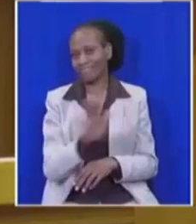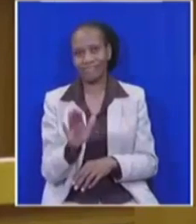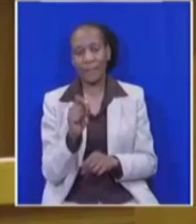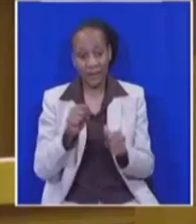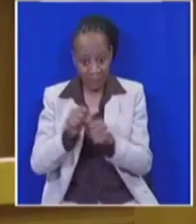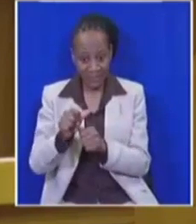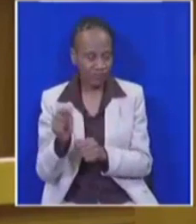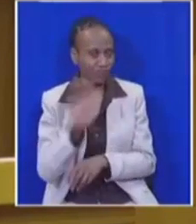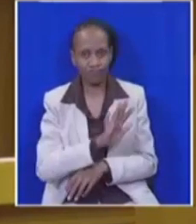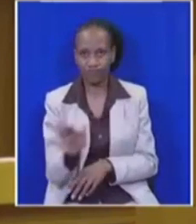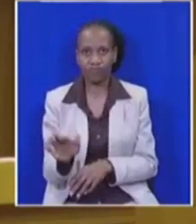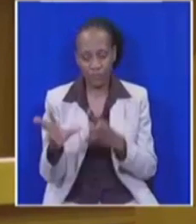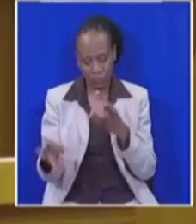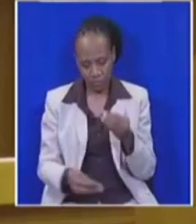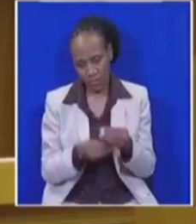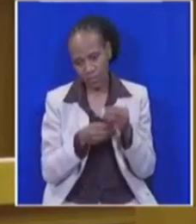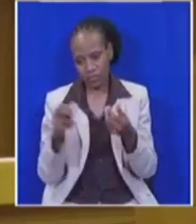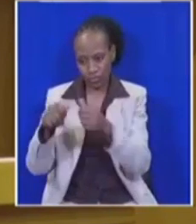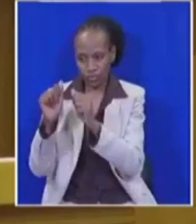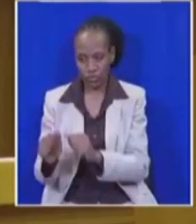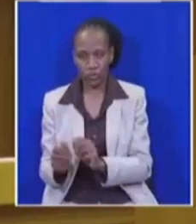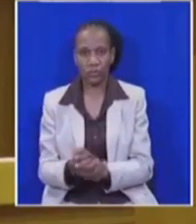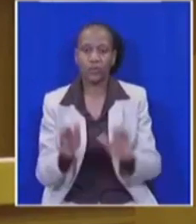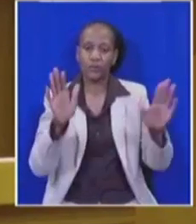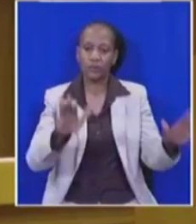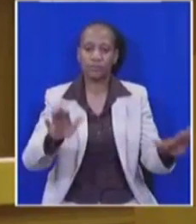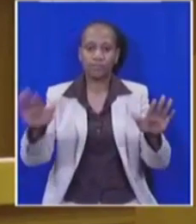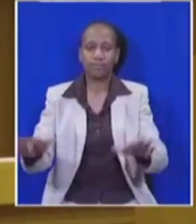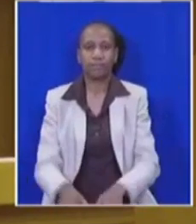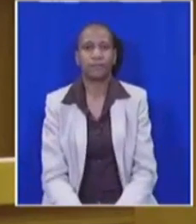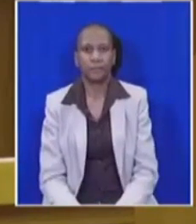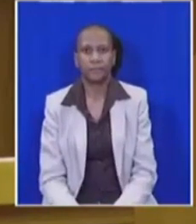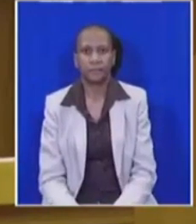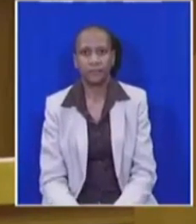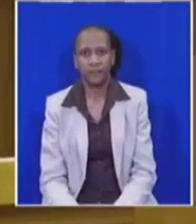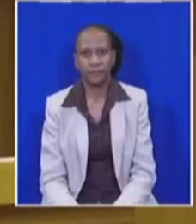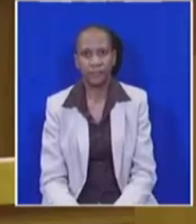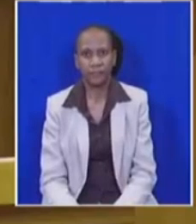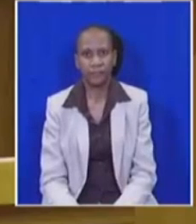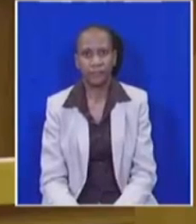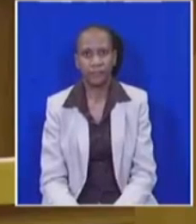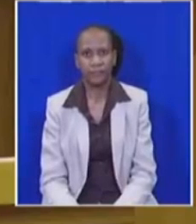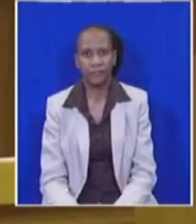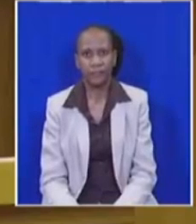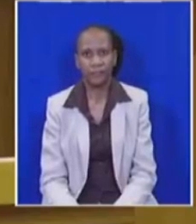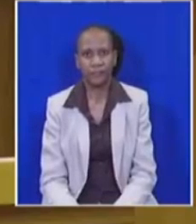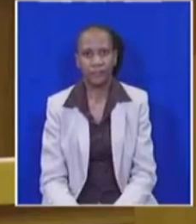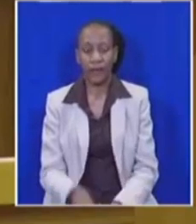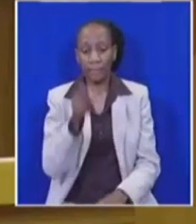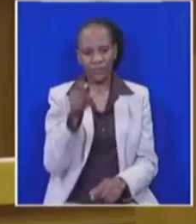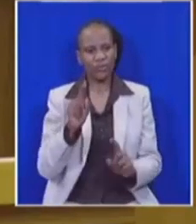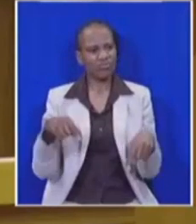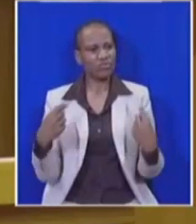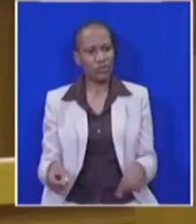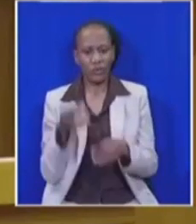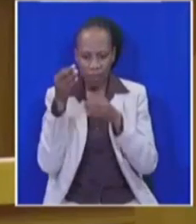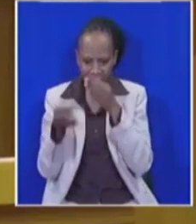Additionally, Madam Chairperson of the Committee, she could not confirm that she had acquired any combination of experience for a cumulative period